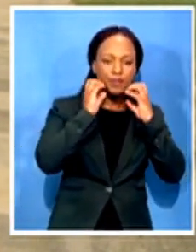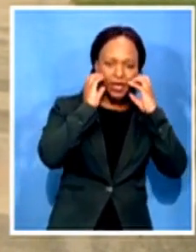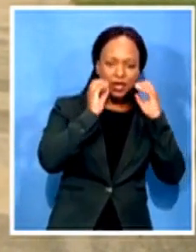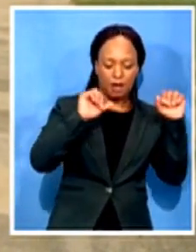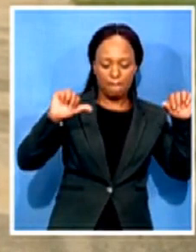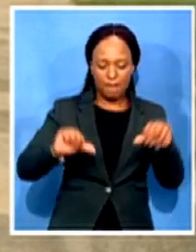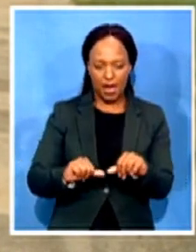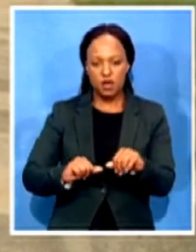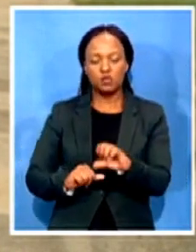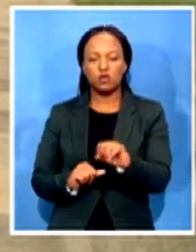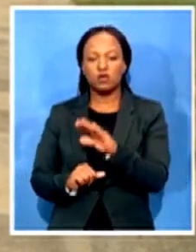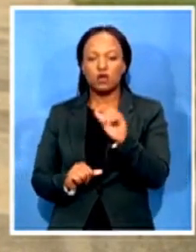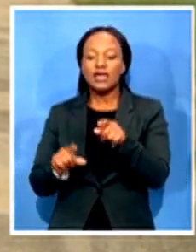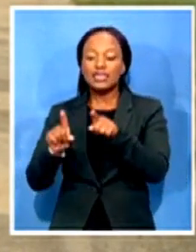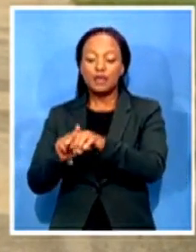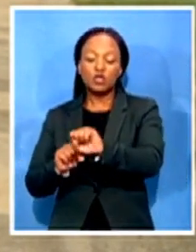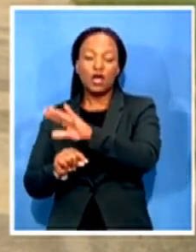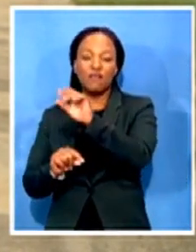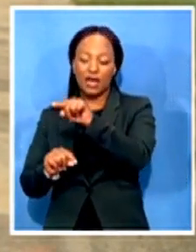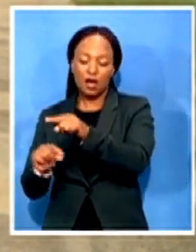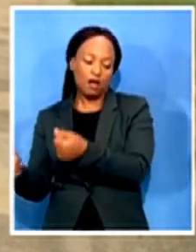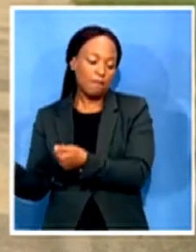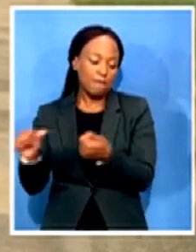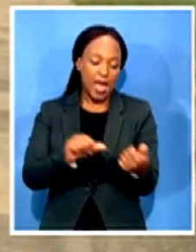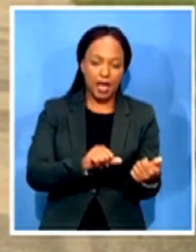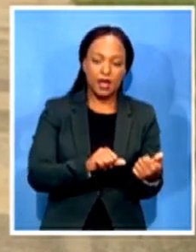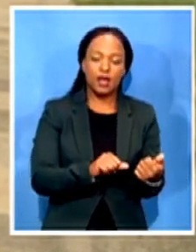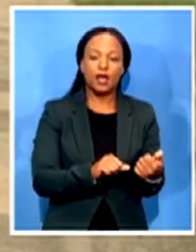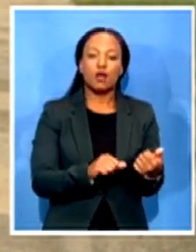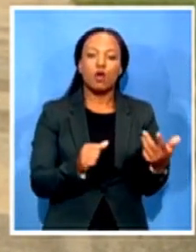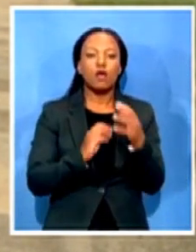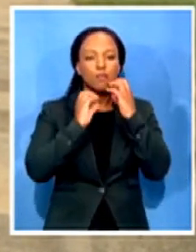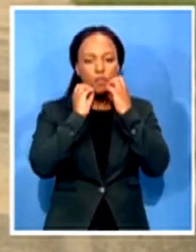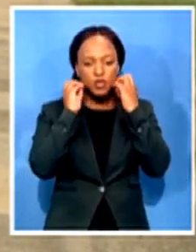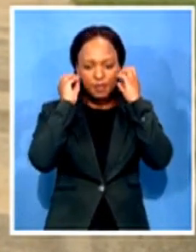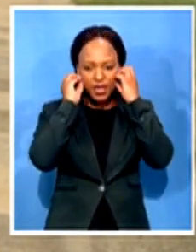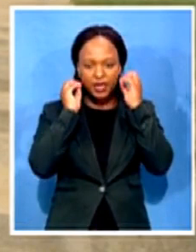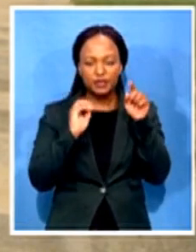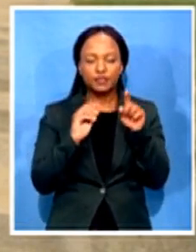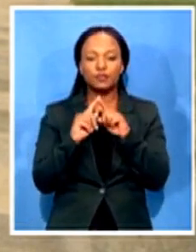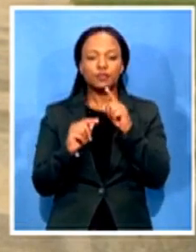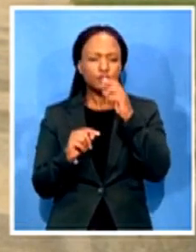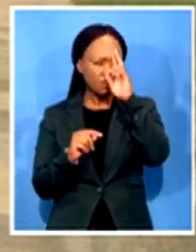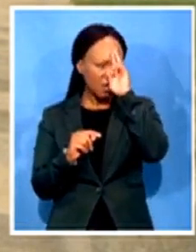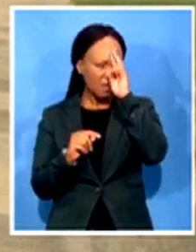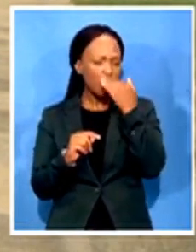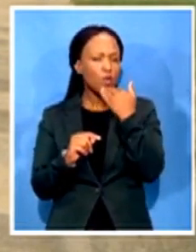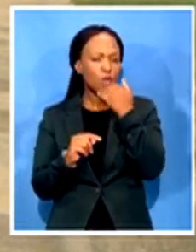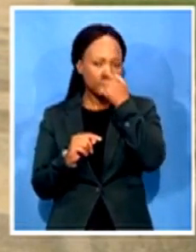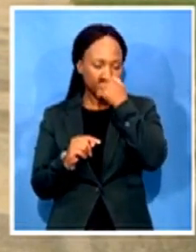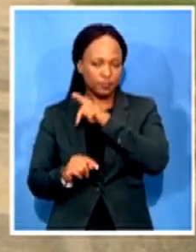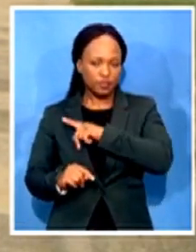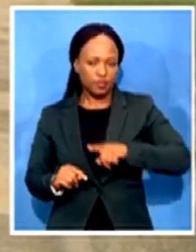Mozambique you'd remember that the president yesterday President Cyril Ramaphosa announced that there's gonna be